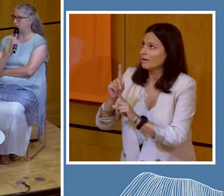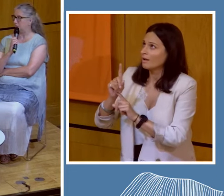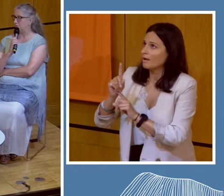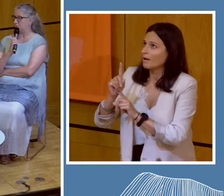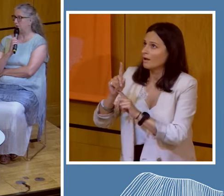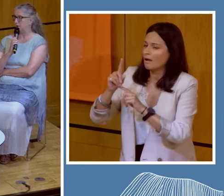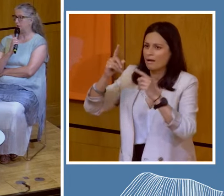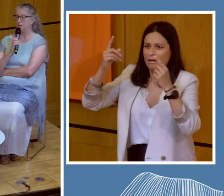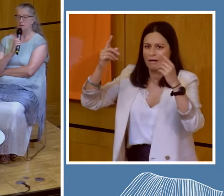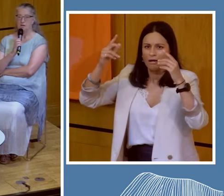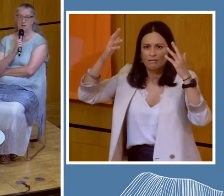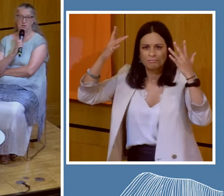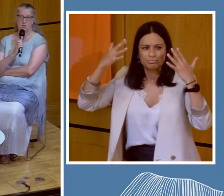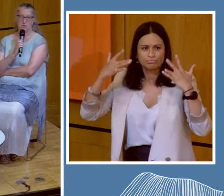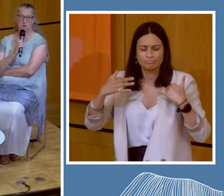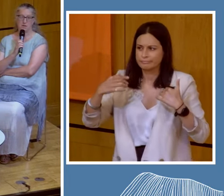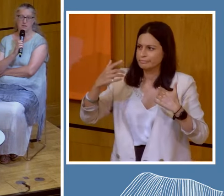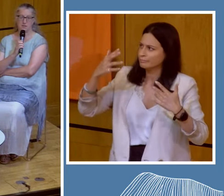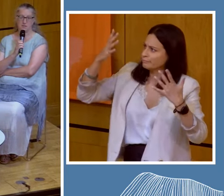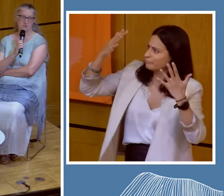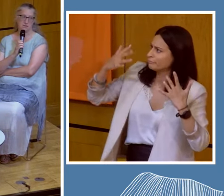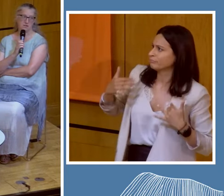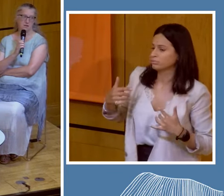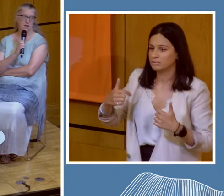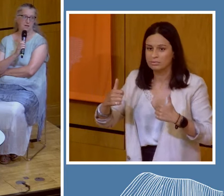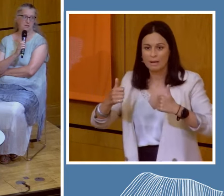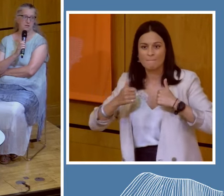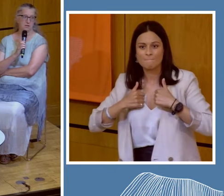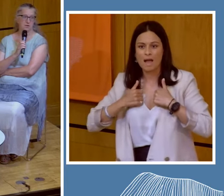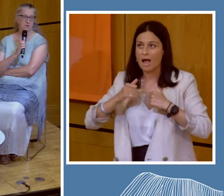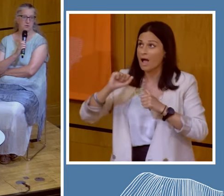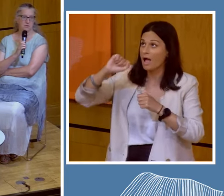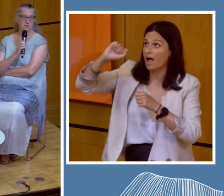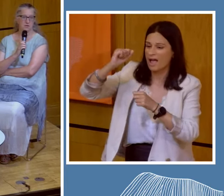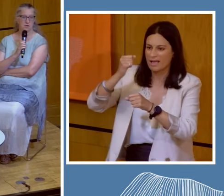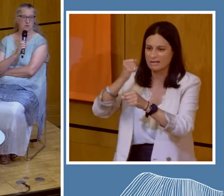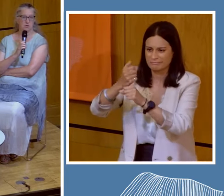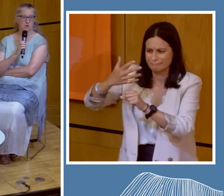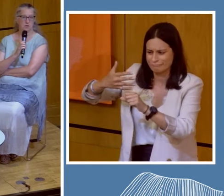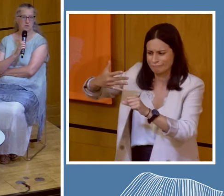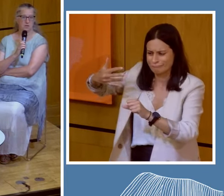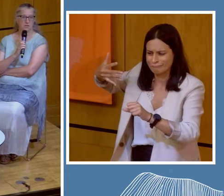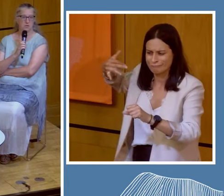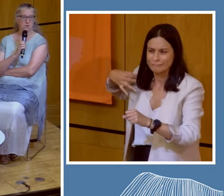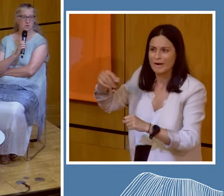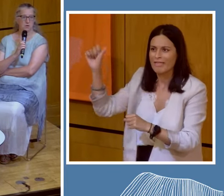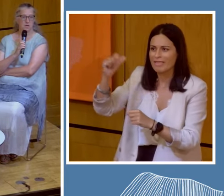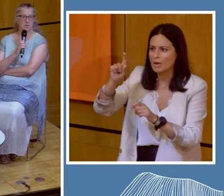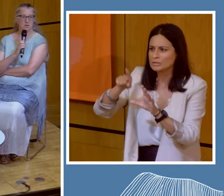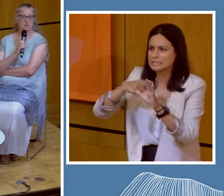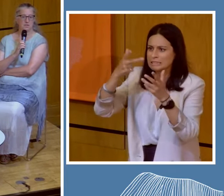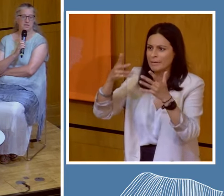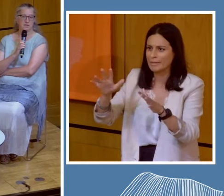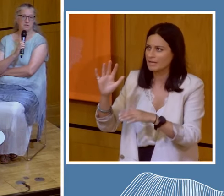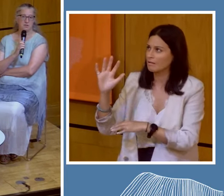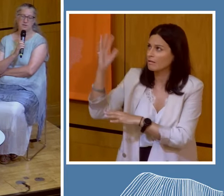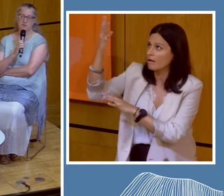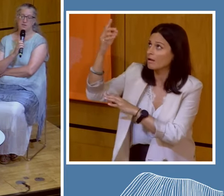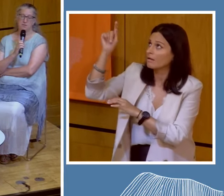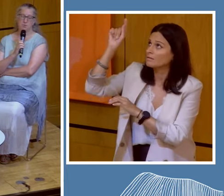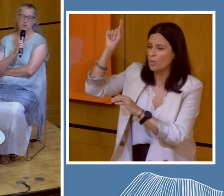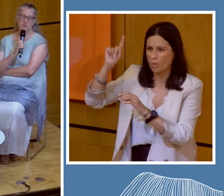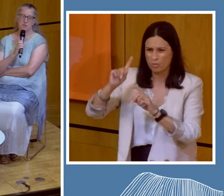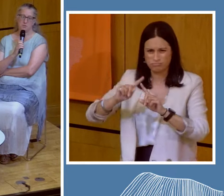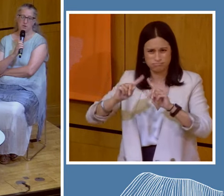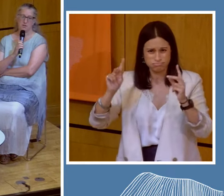rain falling and know that my ancestor did that a thousand years ago? So the standard of